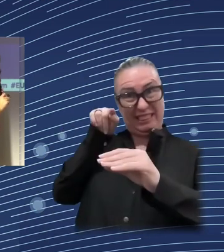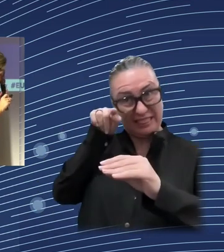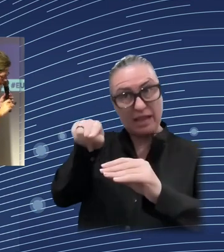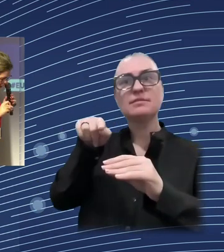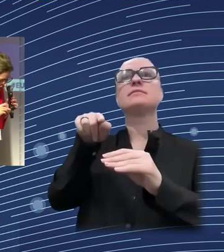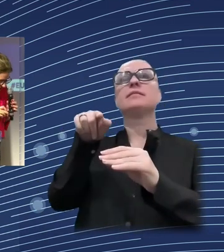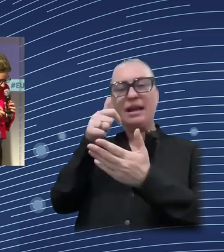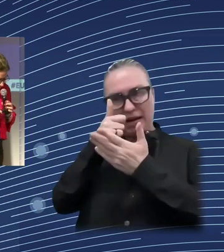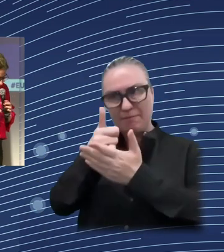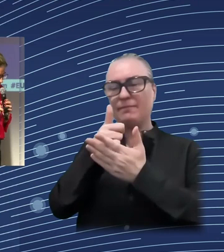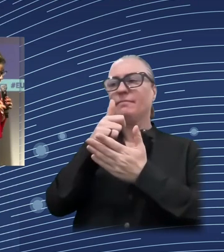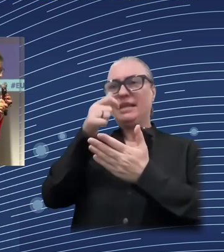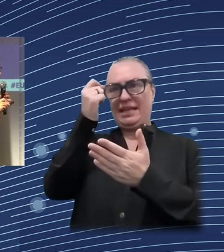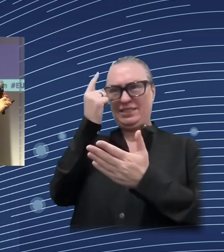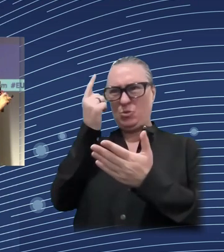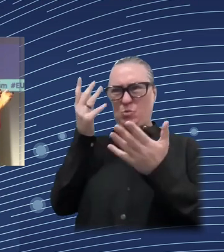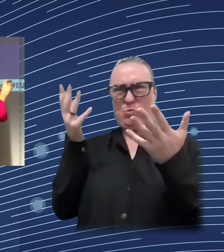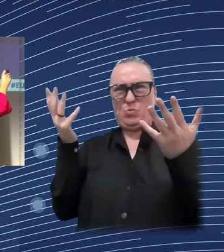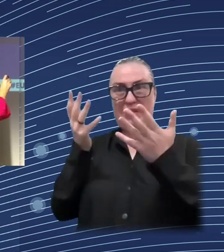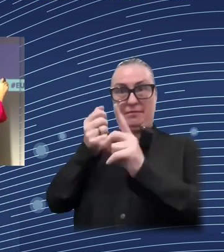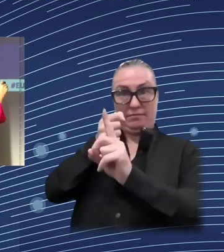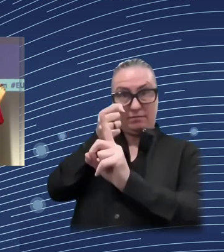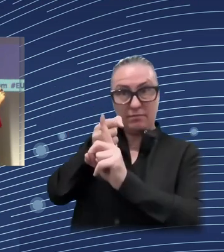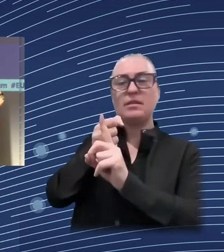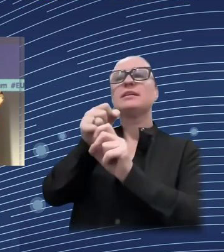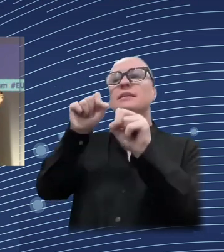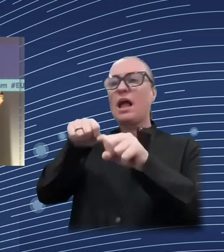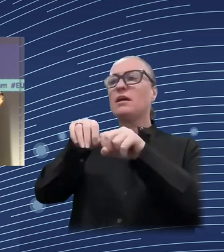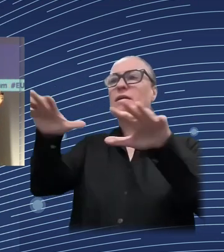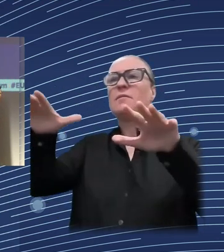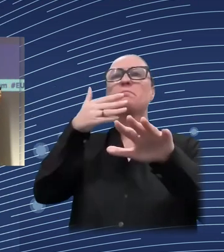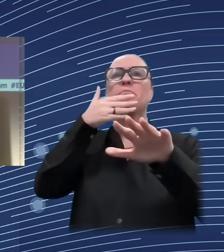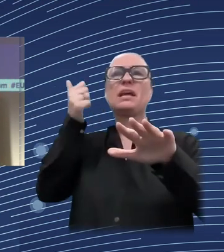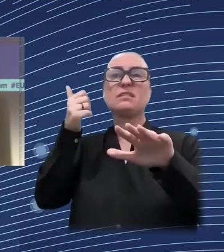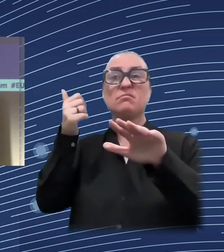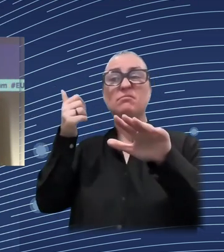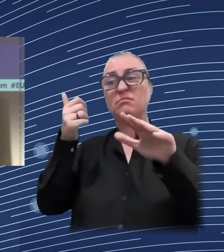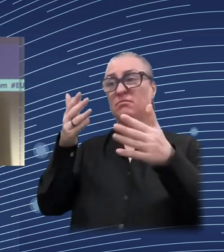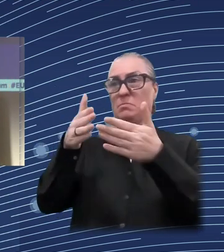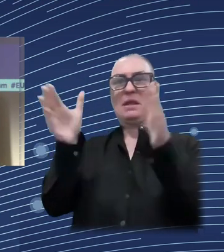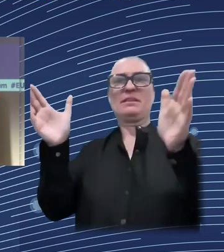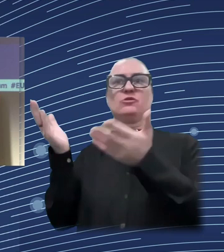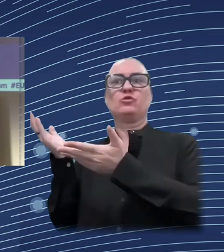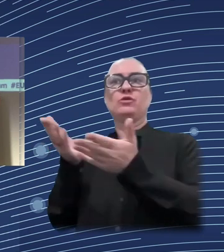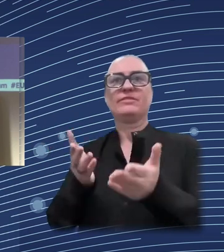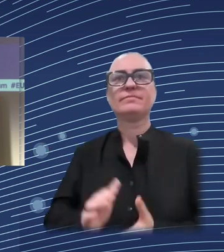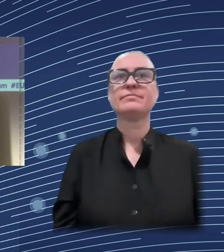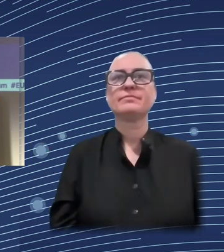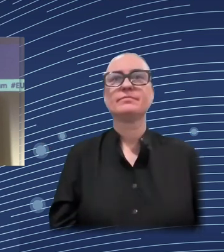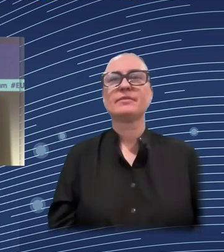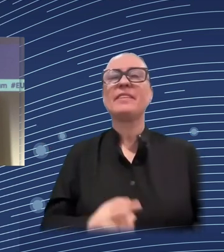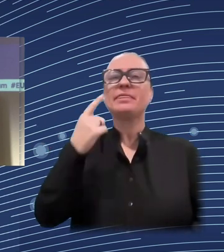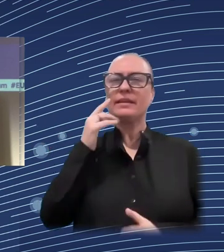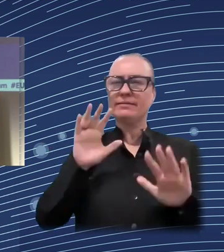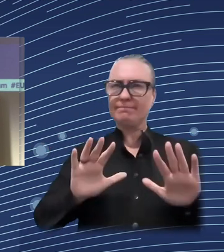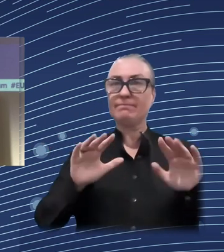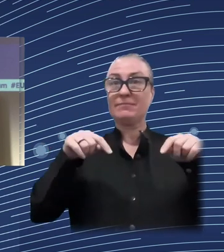So, maybe the bottom line message, and this is what leads me really to the DIA, is the following. If